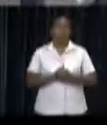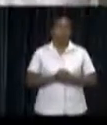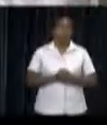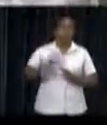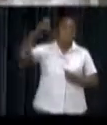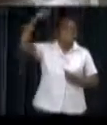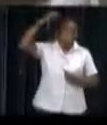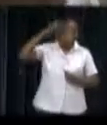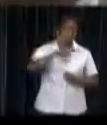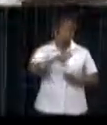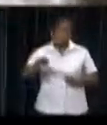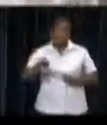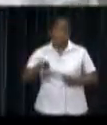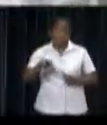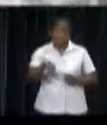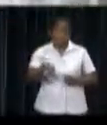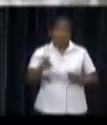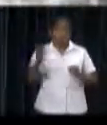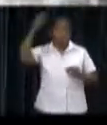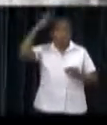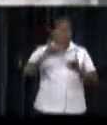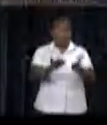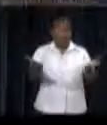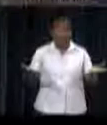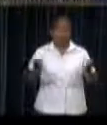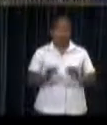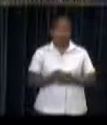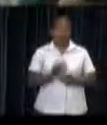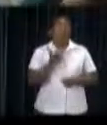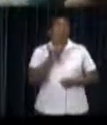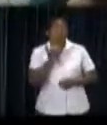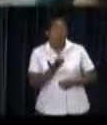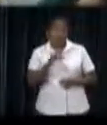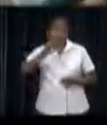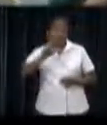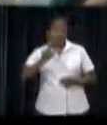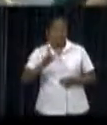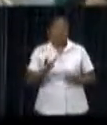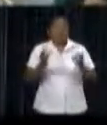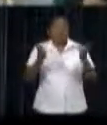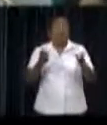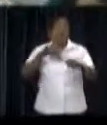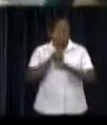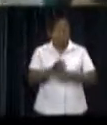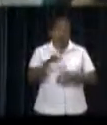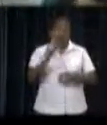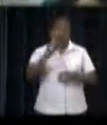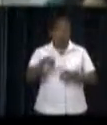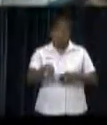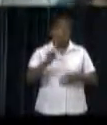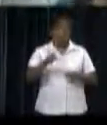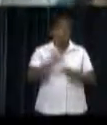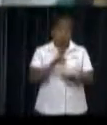by Rulli's lighting. STVS News asked Mr. Lecton how the Valiant Square, and in particular, the